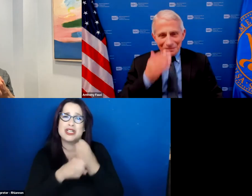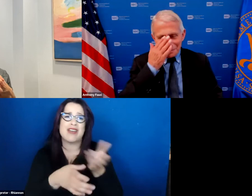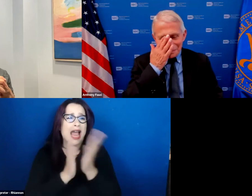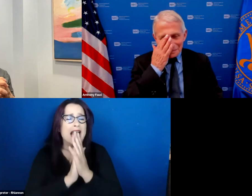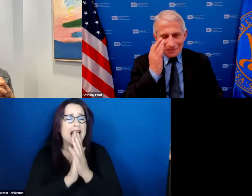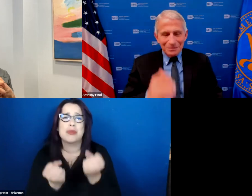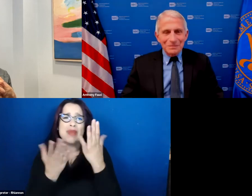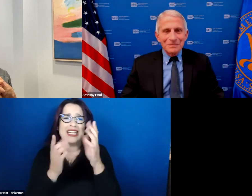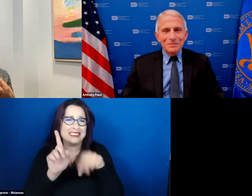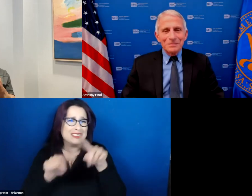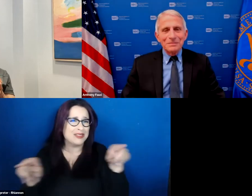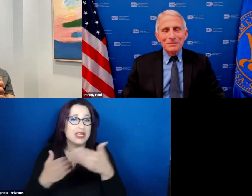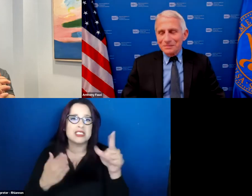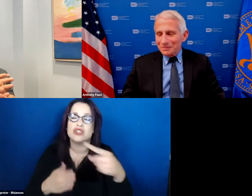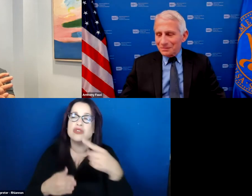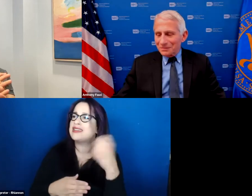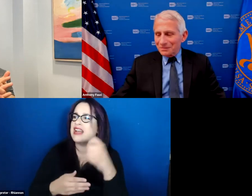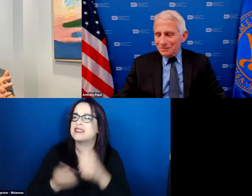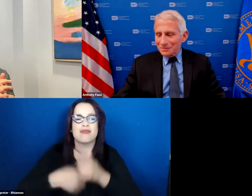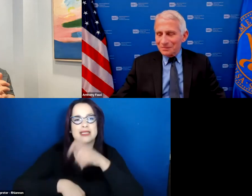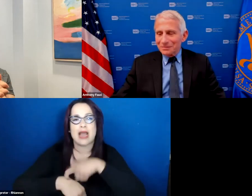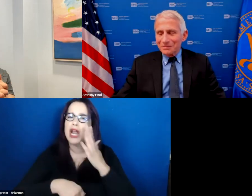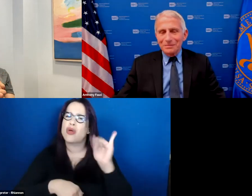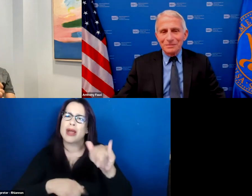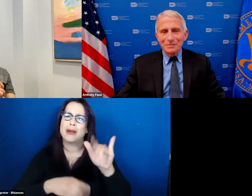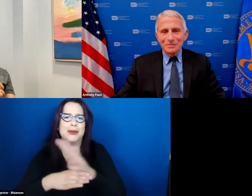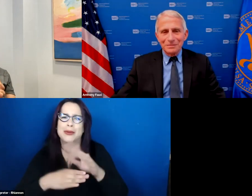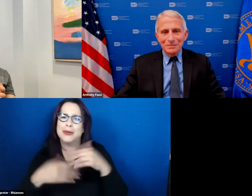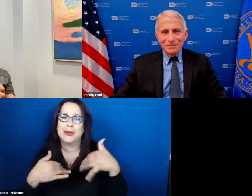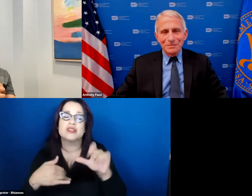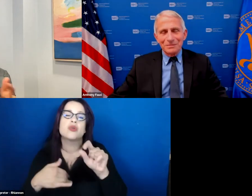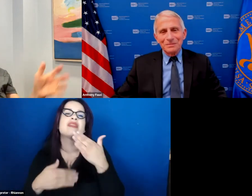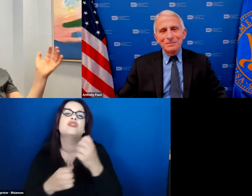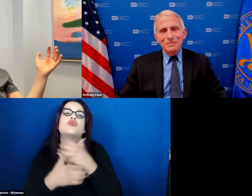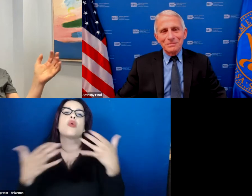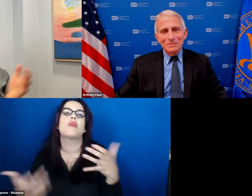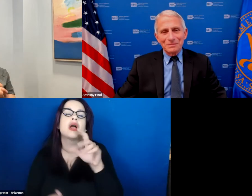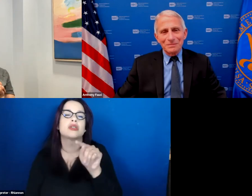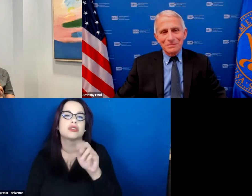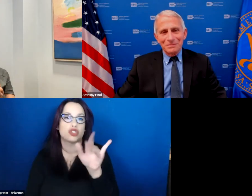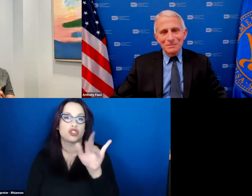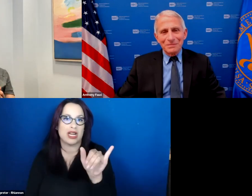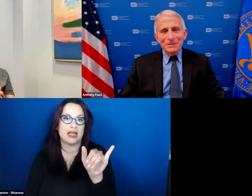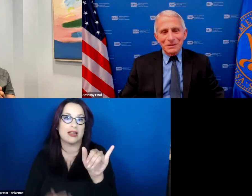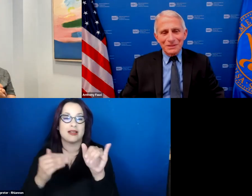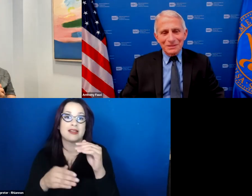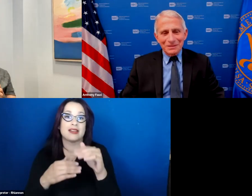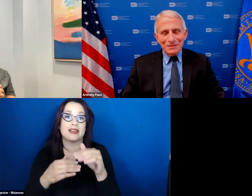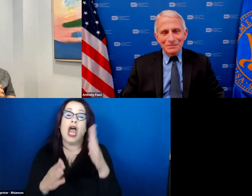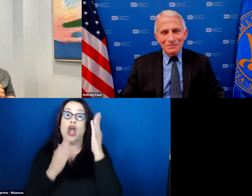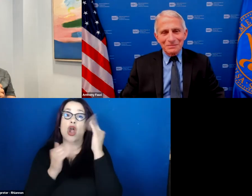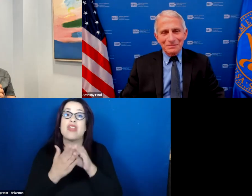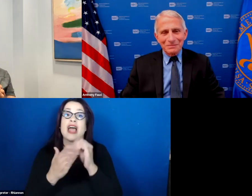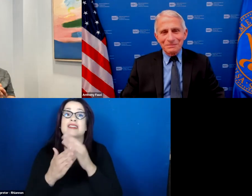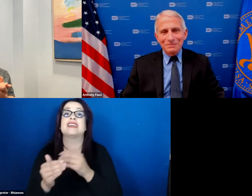I know that you're busy so thank you so very much Tony I hope the next summer lecture series is in a big auditorium where